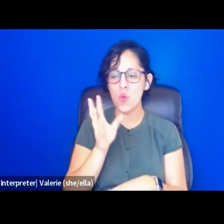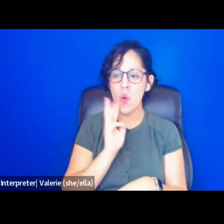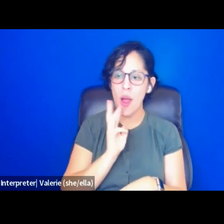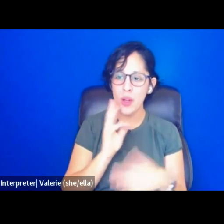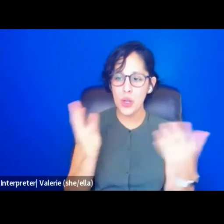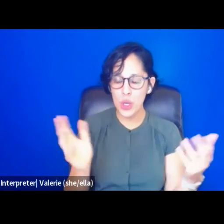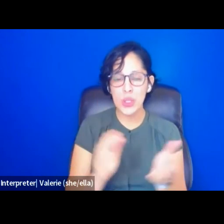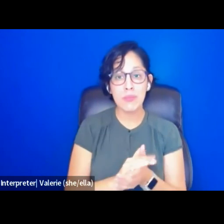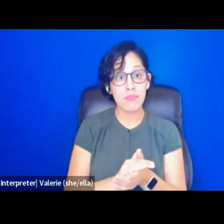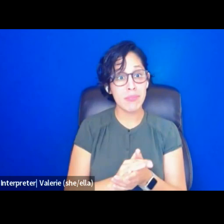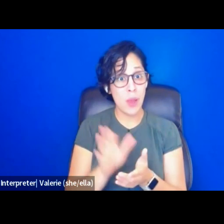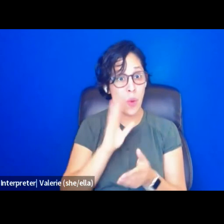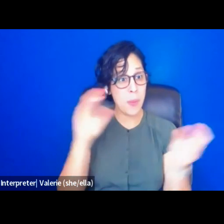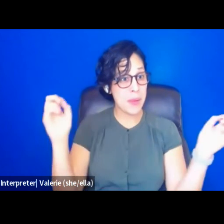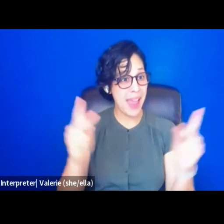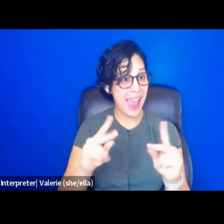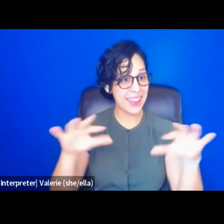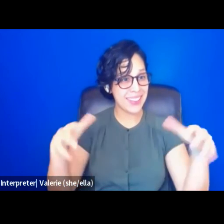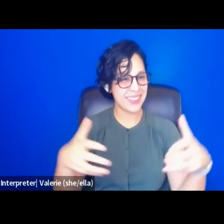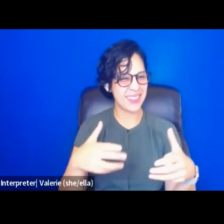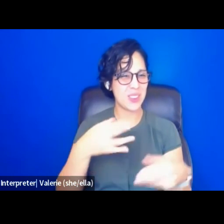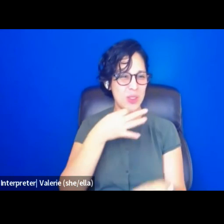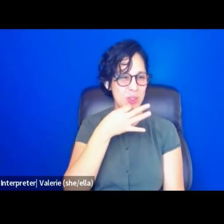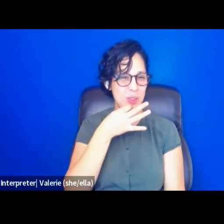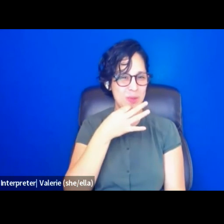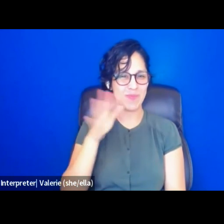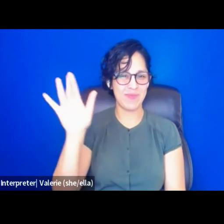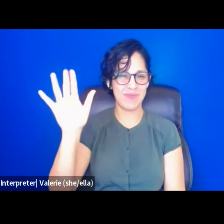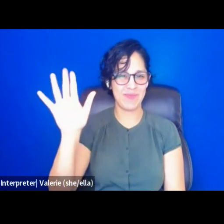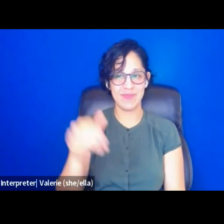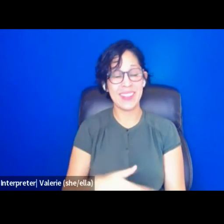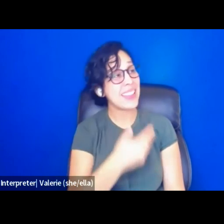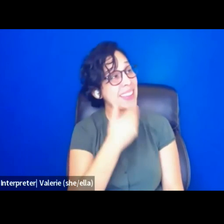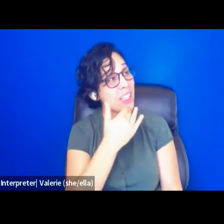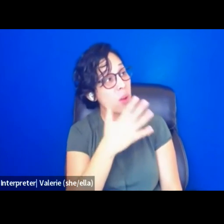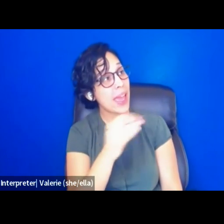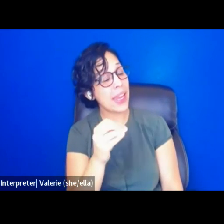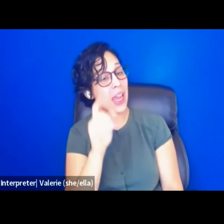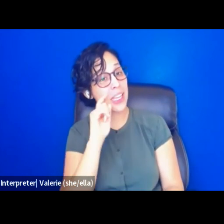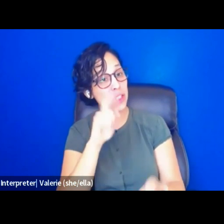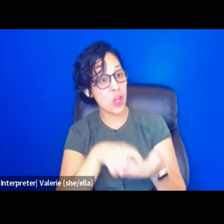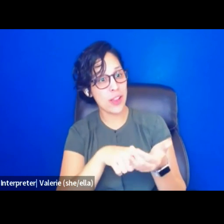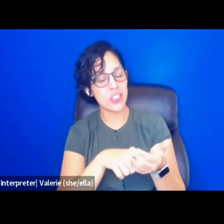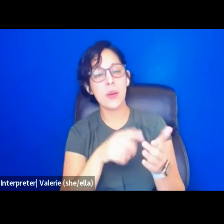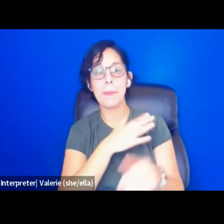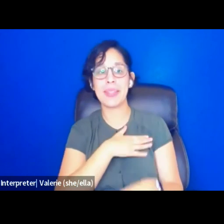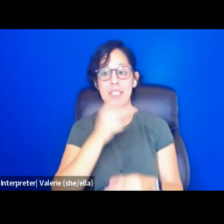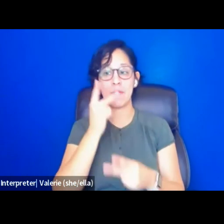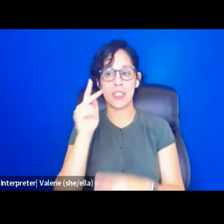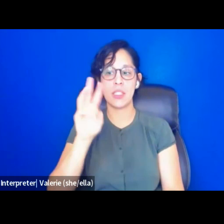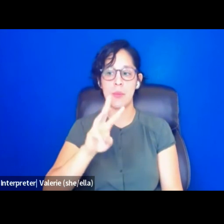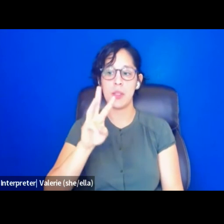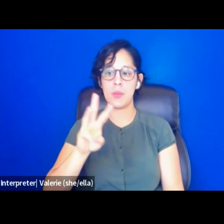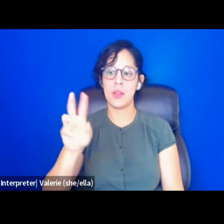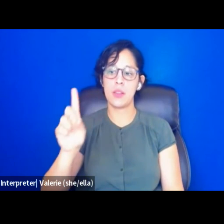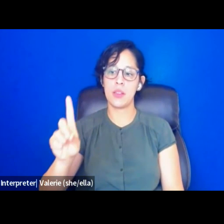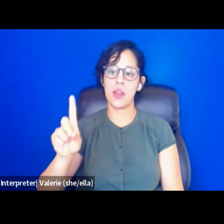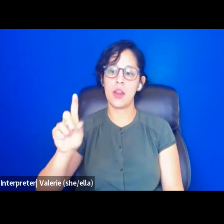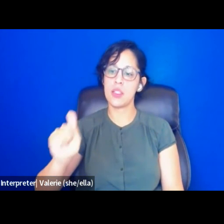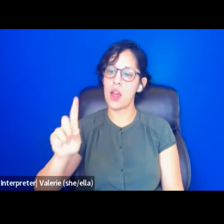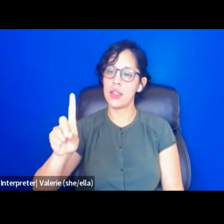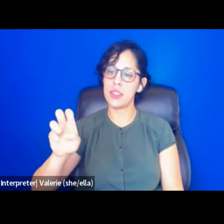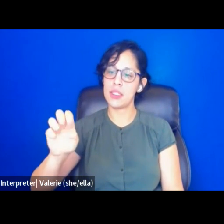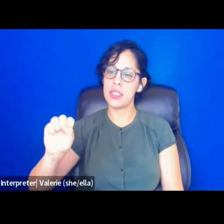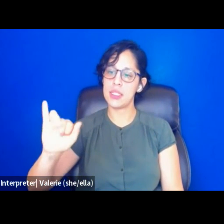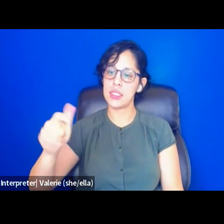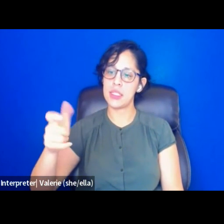we will be back in a short time. Thank you so much. And I just want to shout out, please go to www.designaction.com